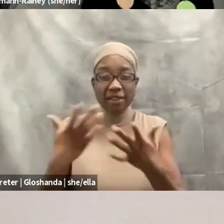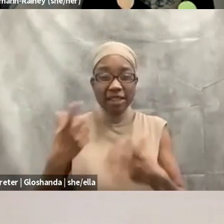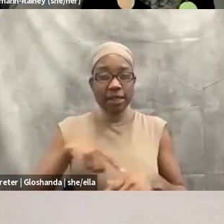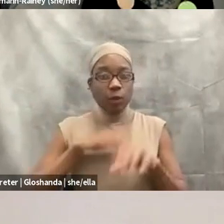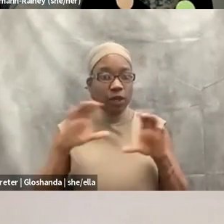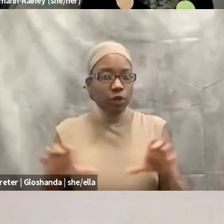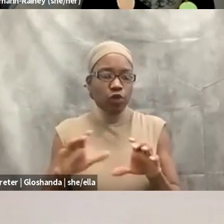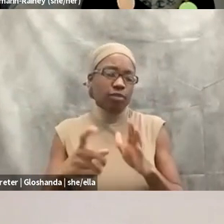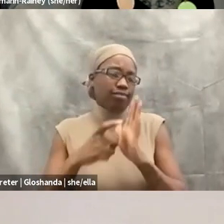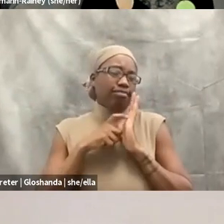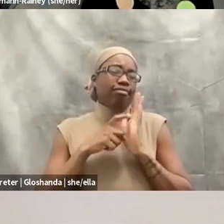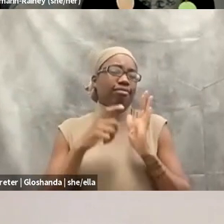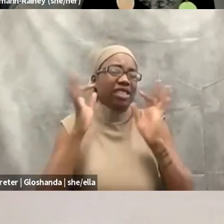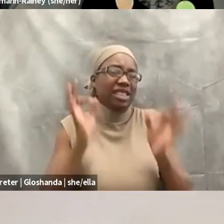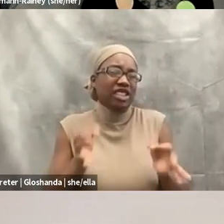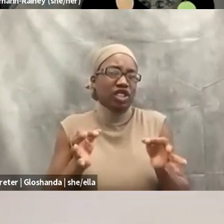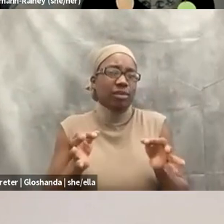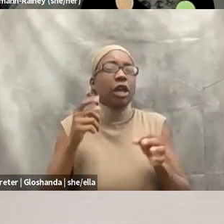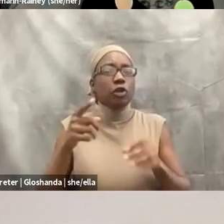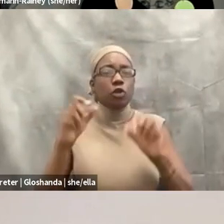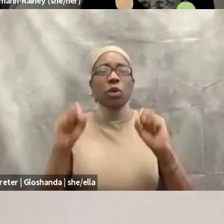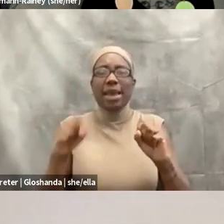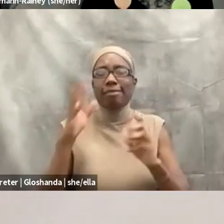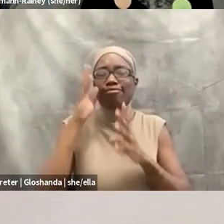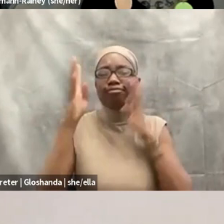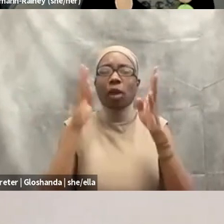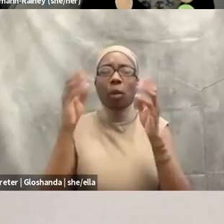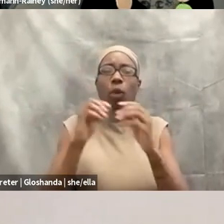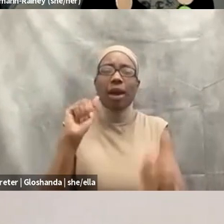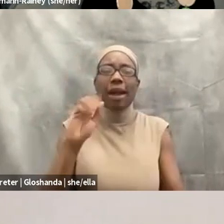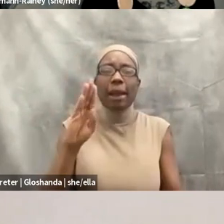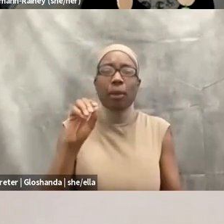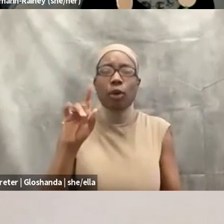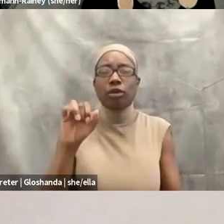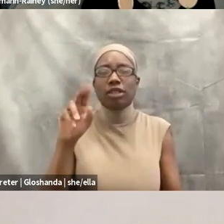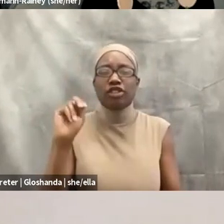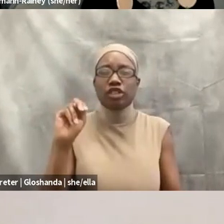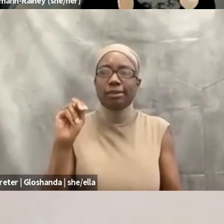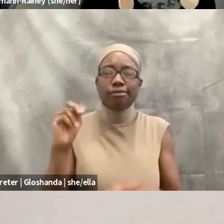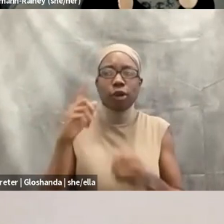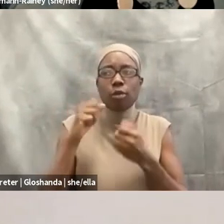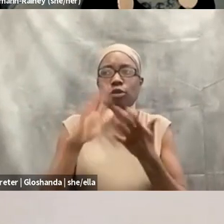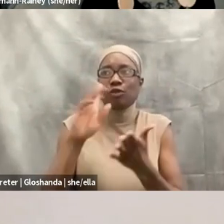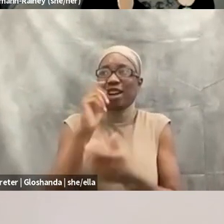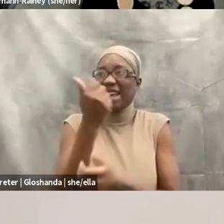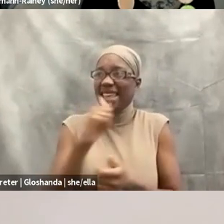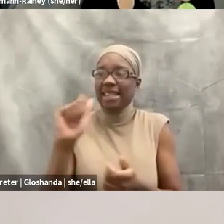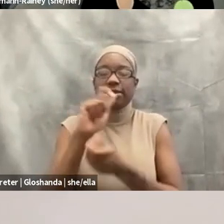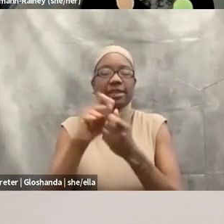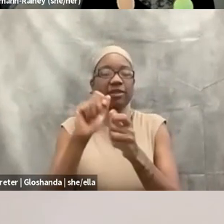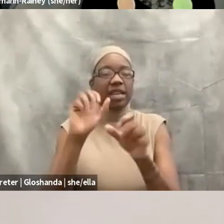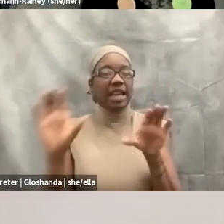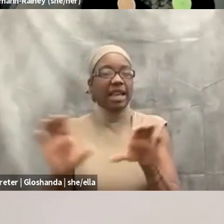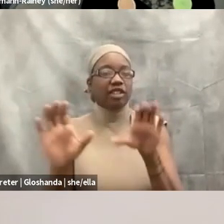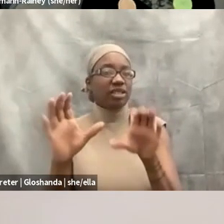And you could probably think of a more abolitionist way to move forward with any particular action. And it doesn't have to be